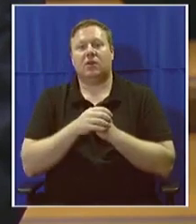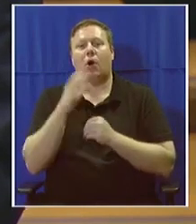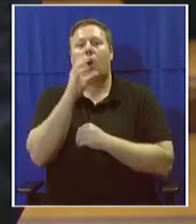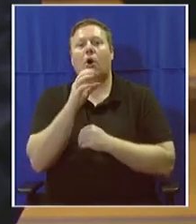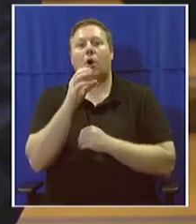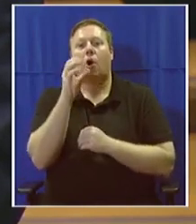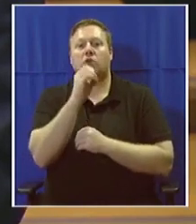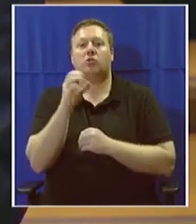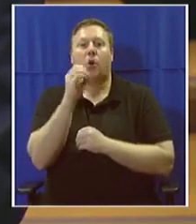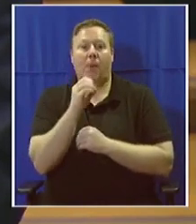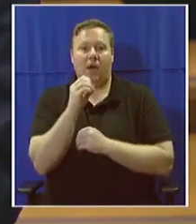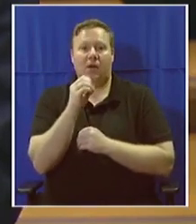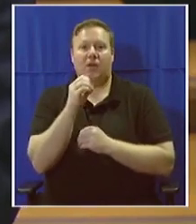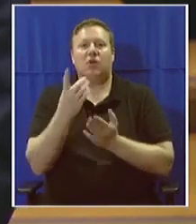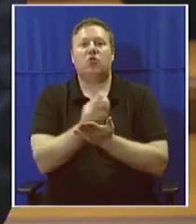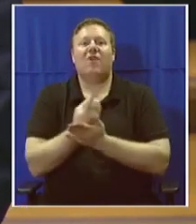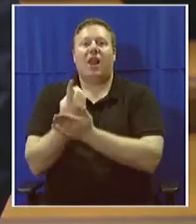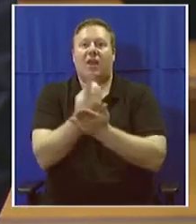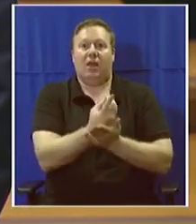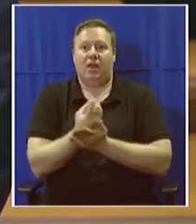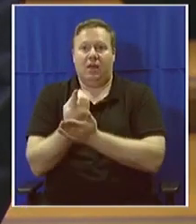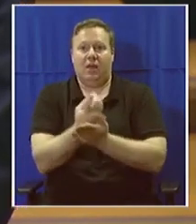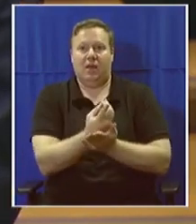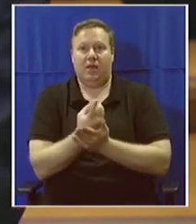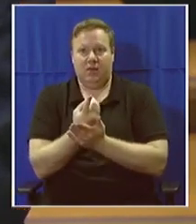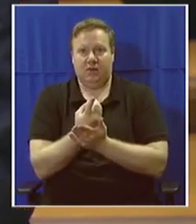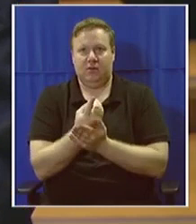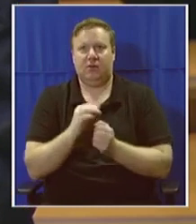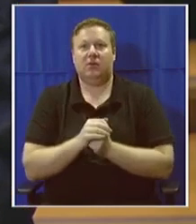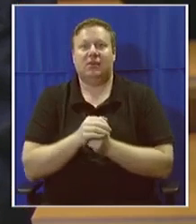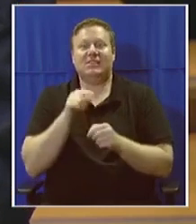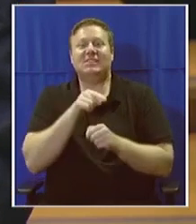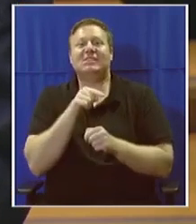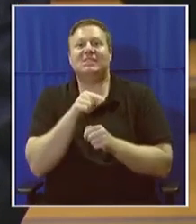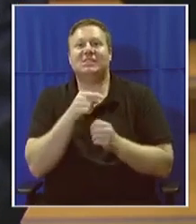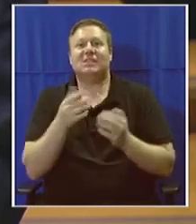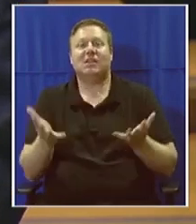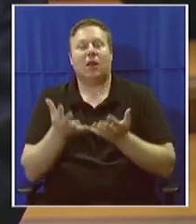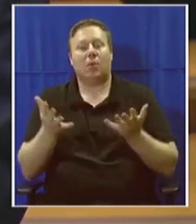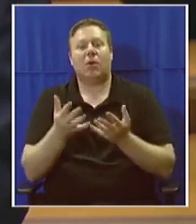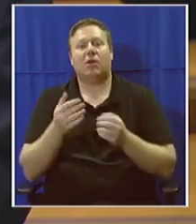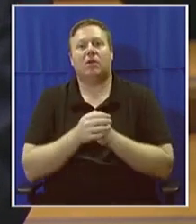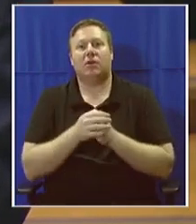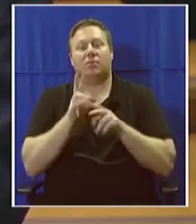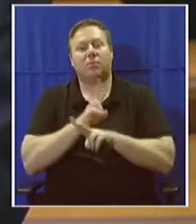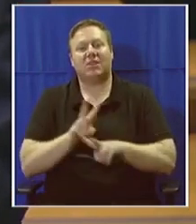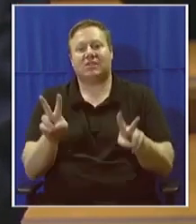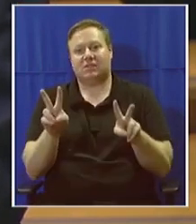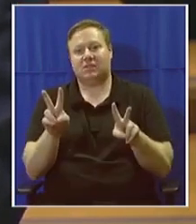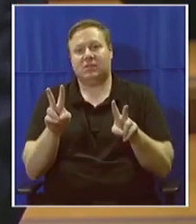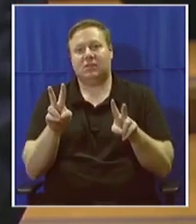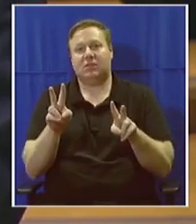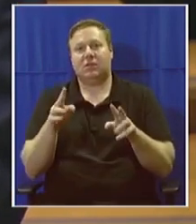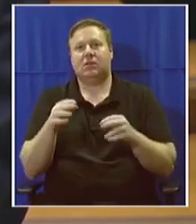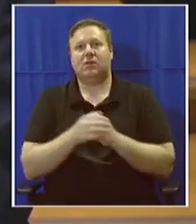also known as the Festival of Lights. Further notes that Diwali is celebrated to promote and cherish peace, harmony,